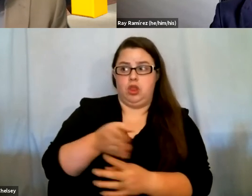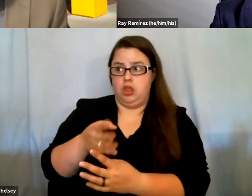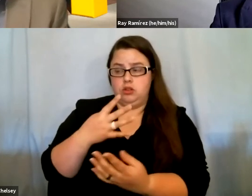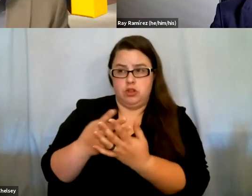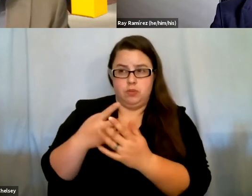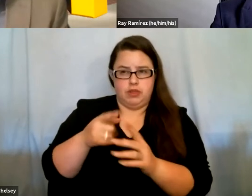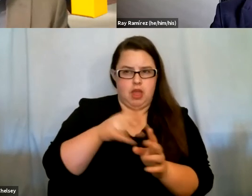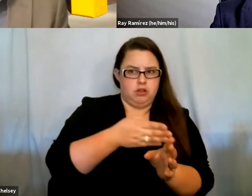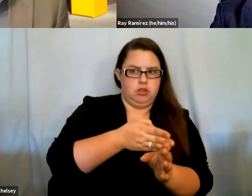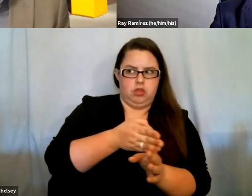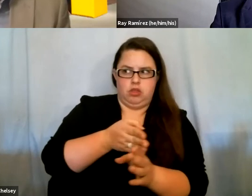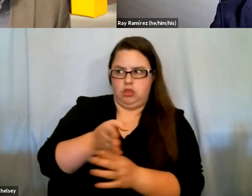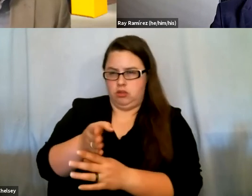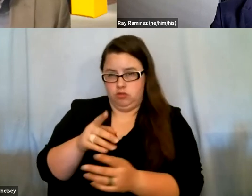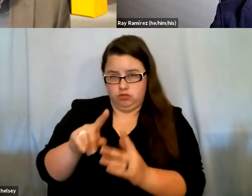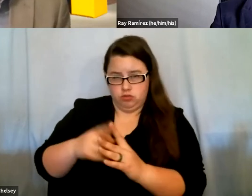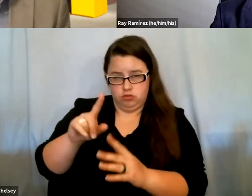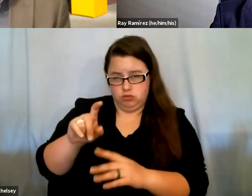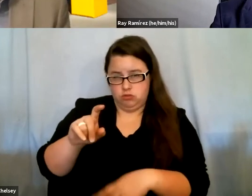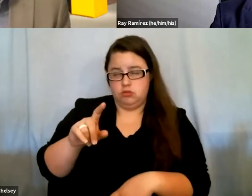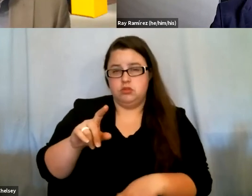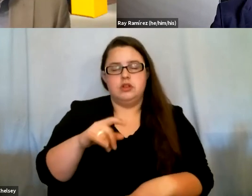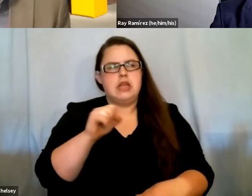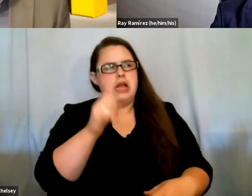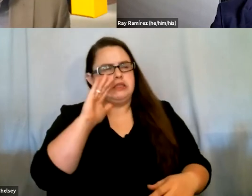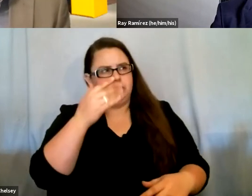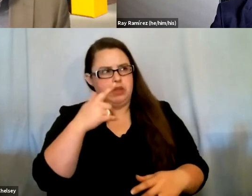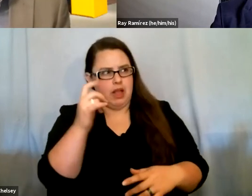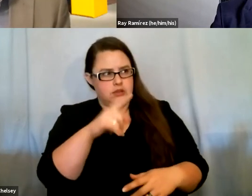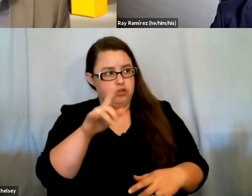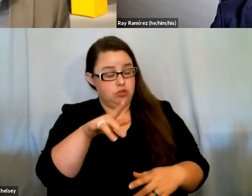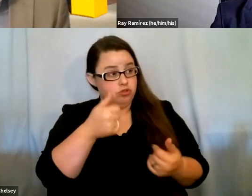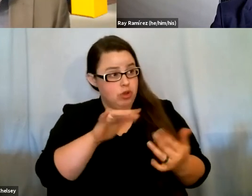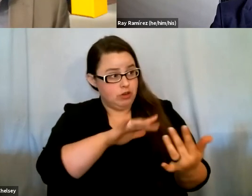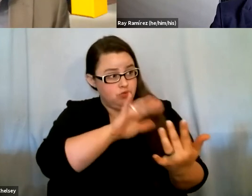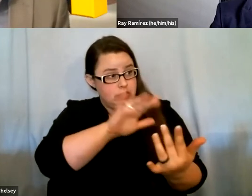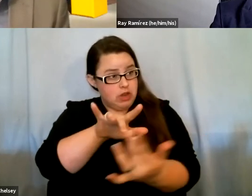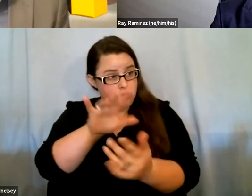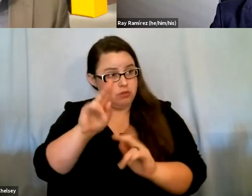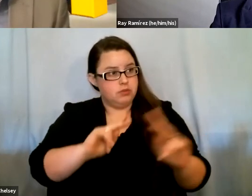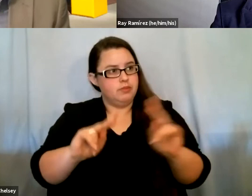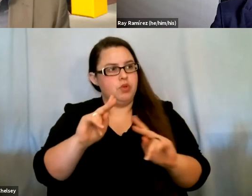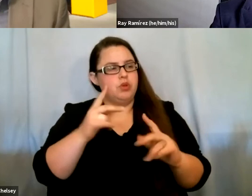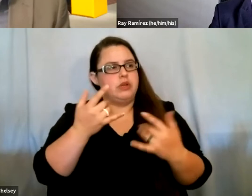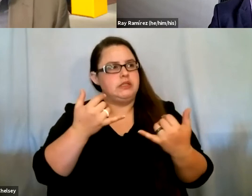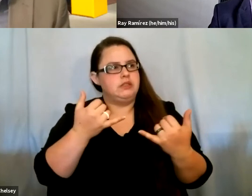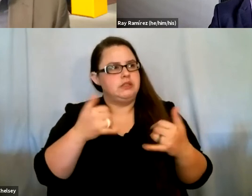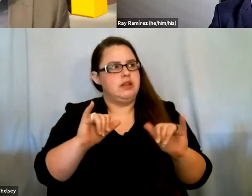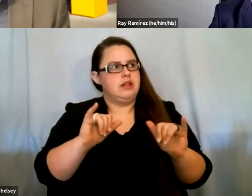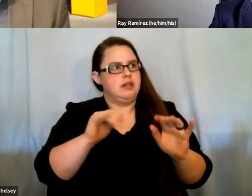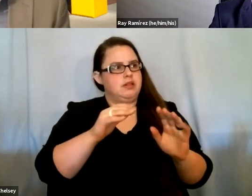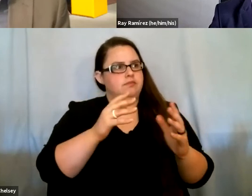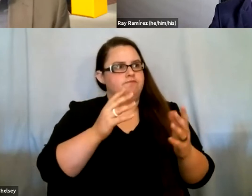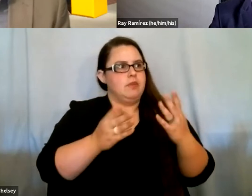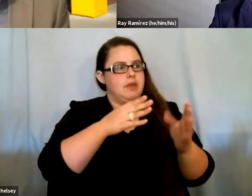Right. It looks like the question is saying, are you still trying to reach out to those who are, who are headed the direction,